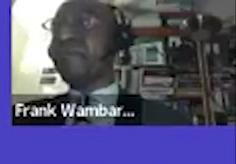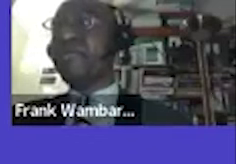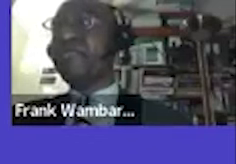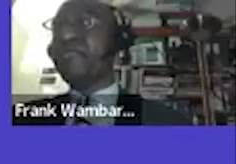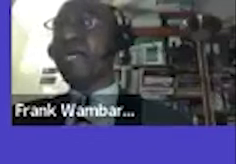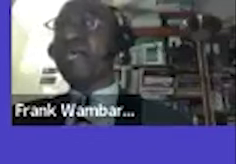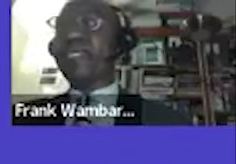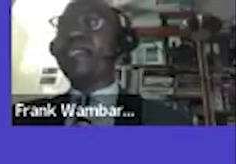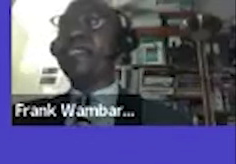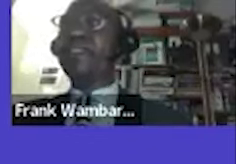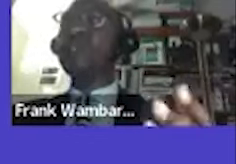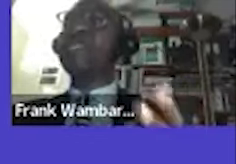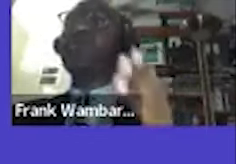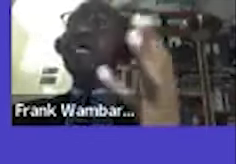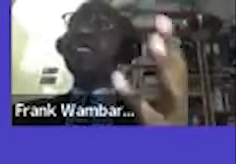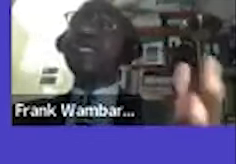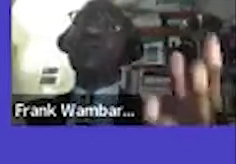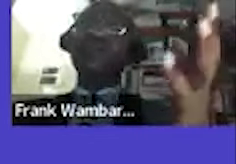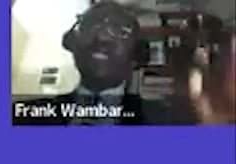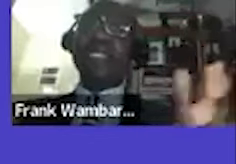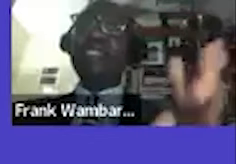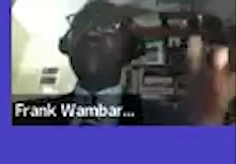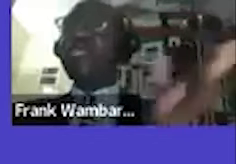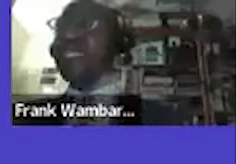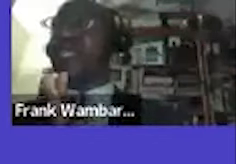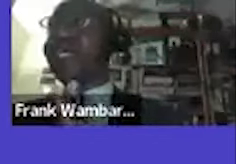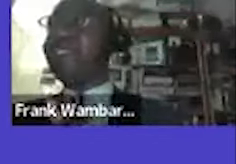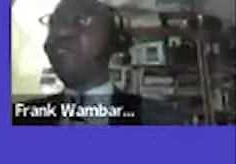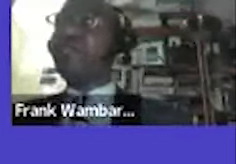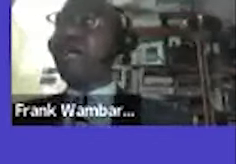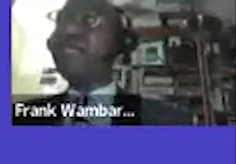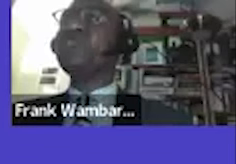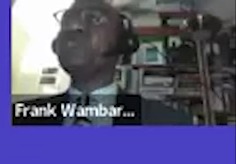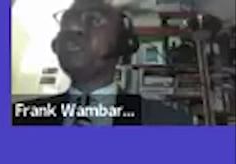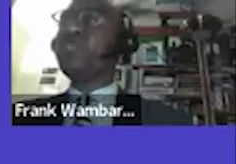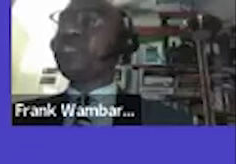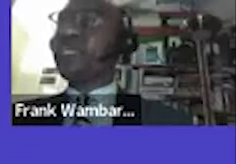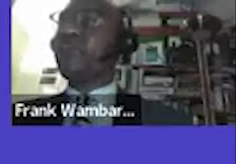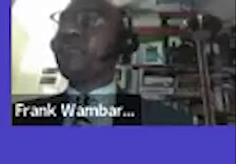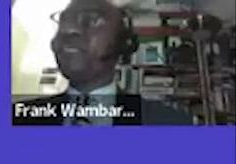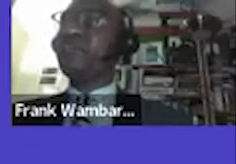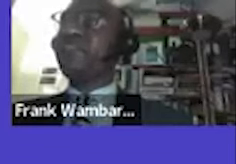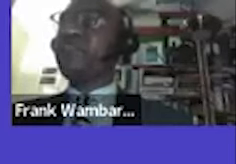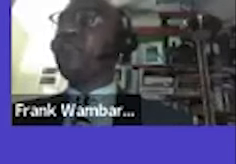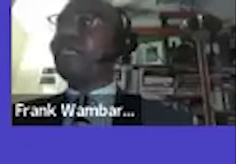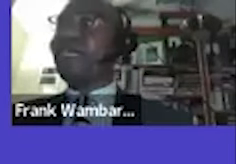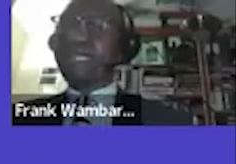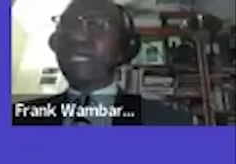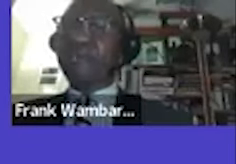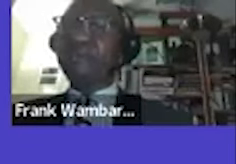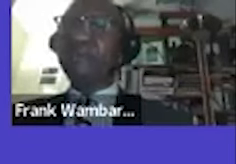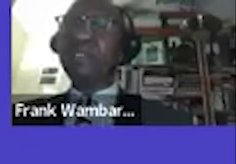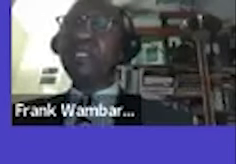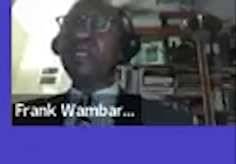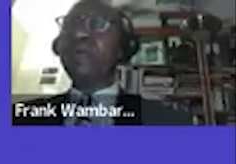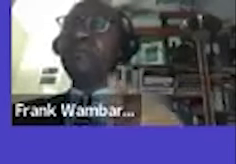the minister of labor uh in kenya and those who are in uganda or tassania or any other country where you are you need to check your minister of labor what they have